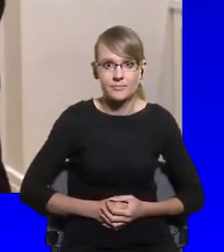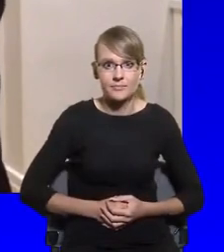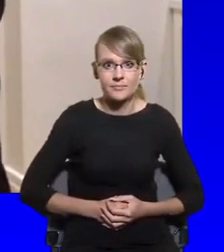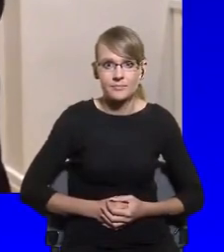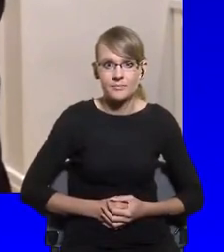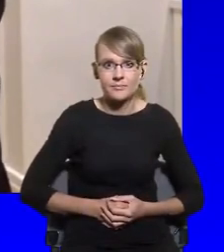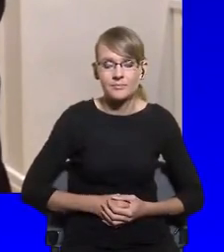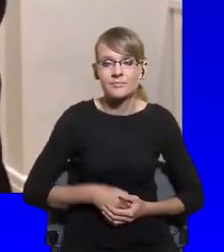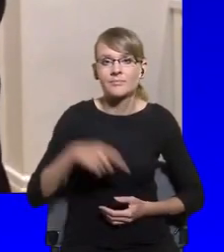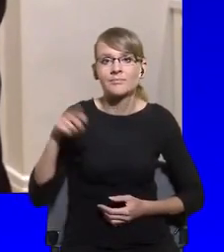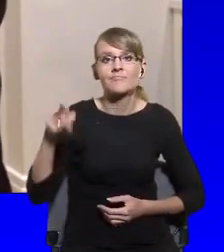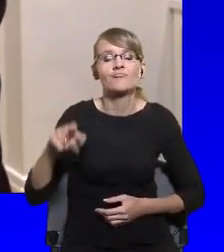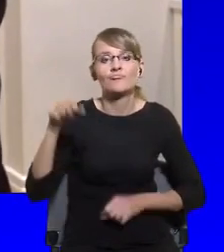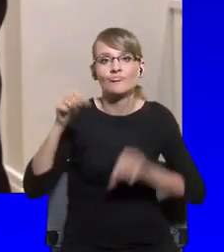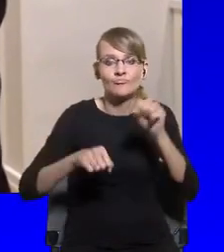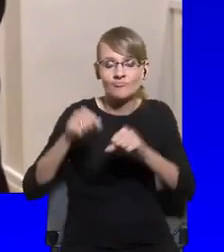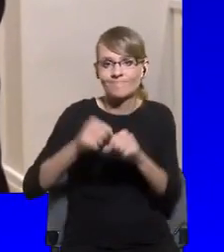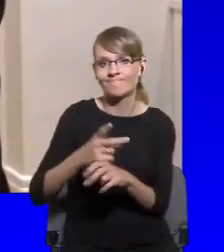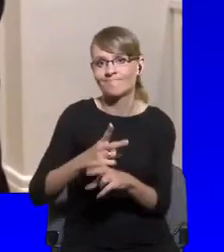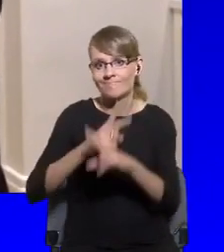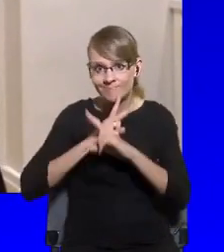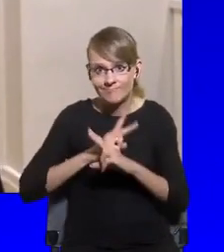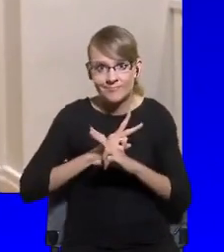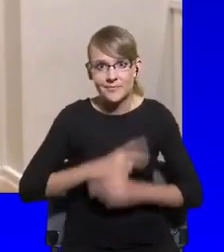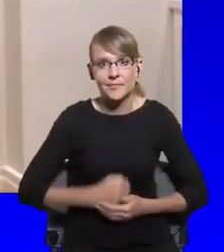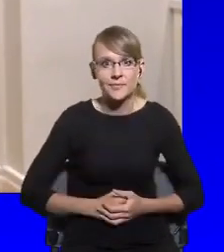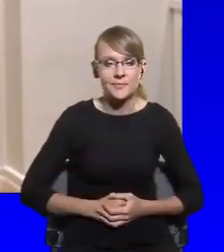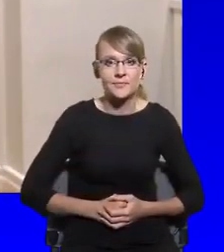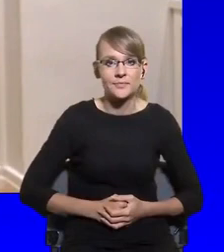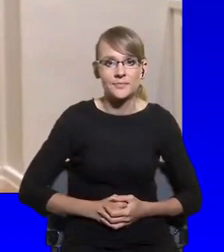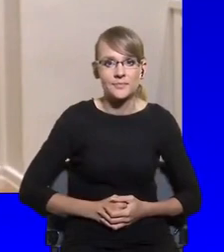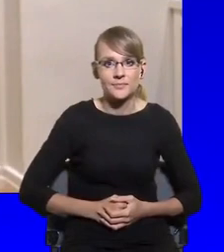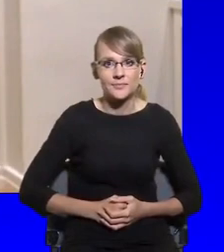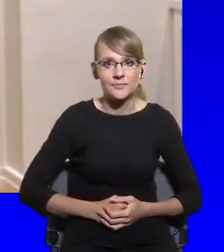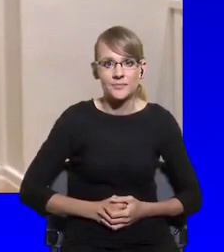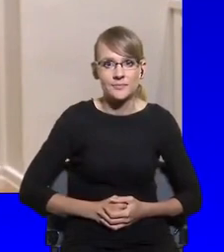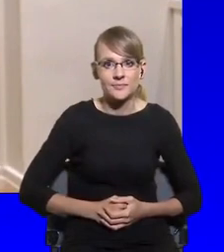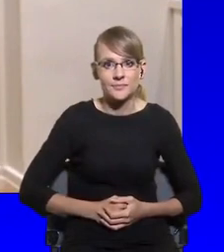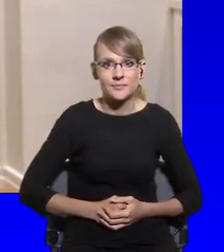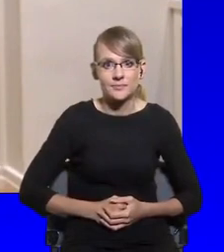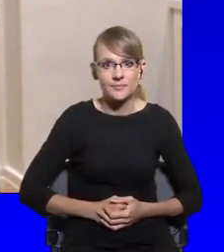uh, get them to, um, to, uh,